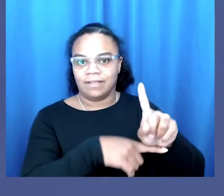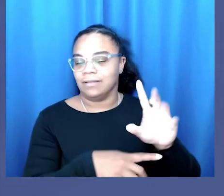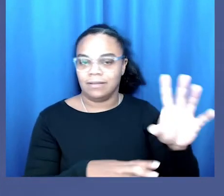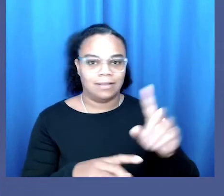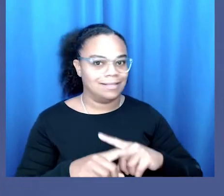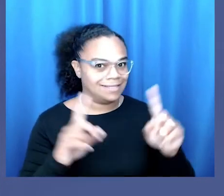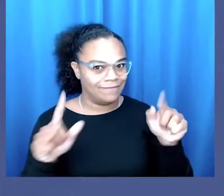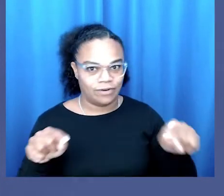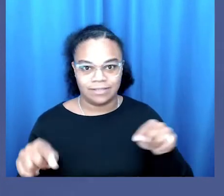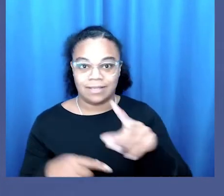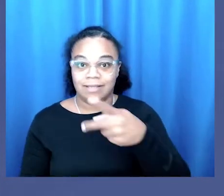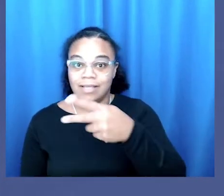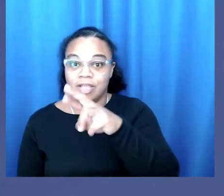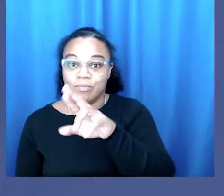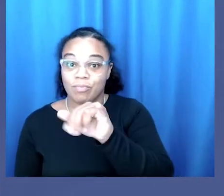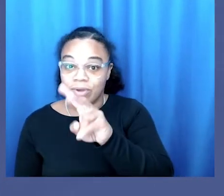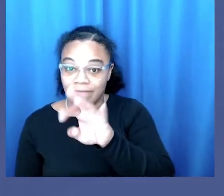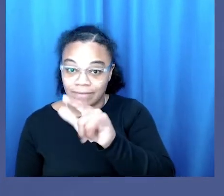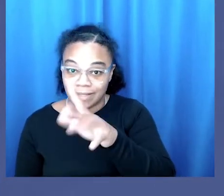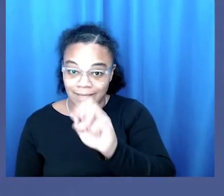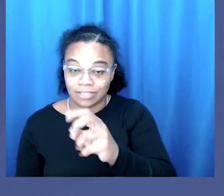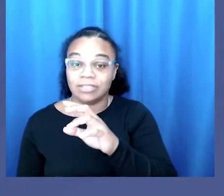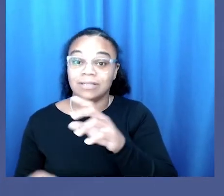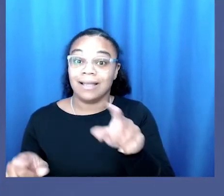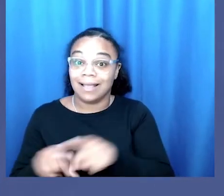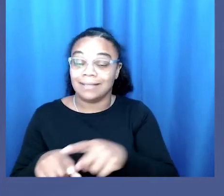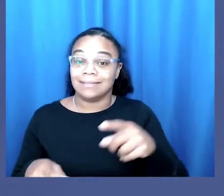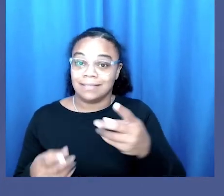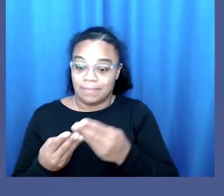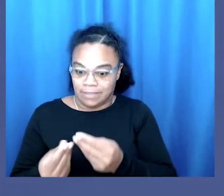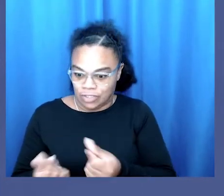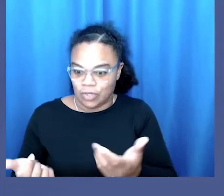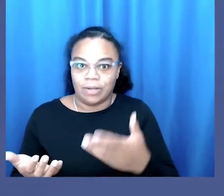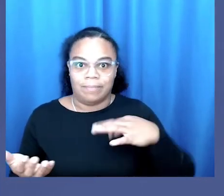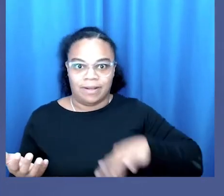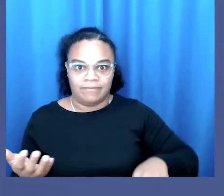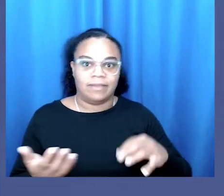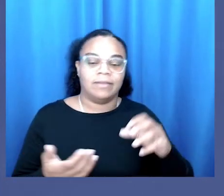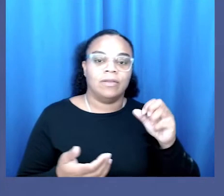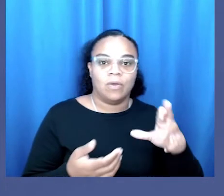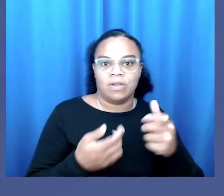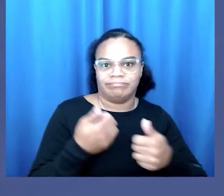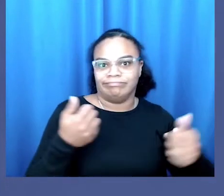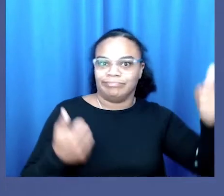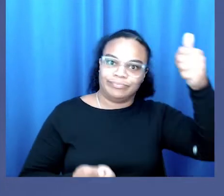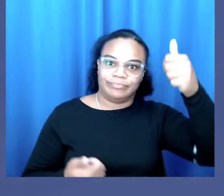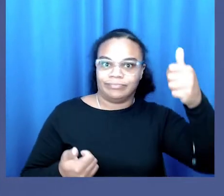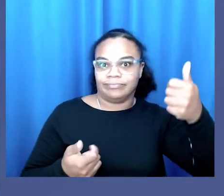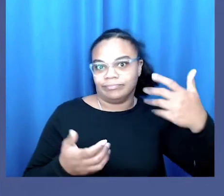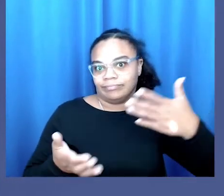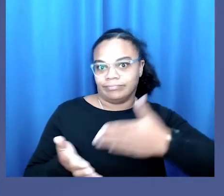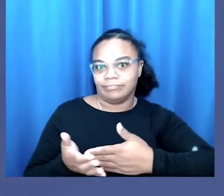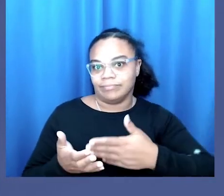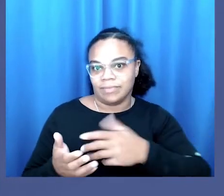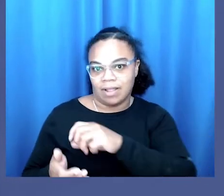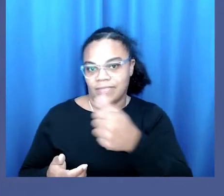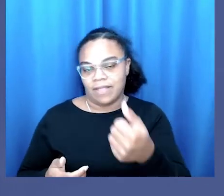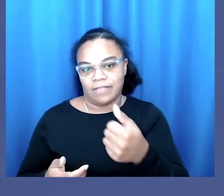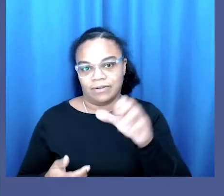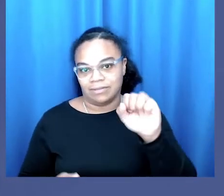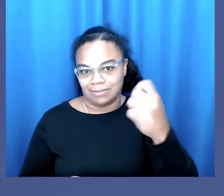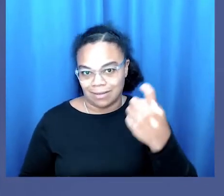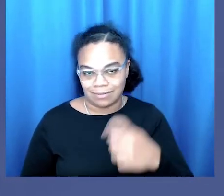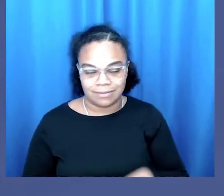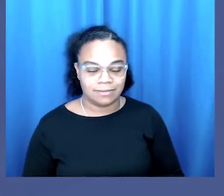Here I differentiate between privilege as a material benefit and chauvinism as then disdain for condescension toward the differently